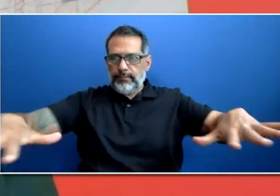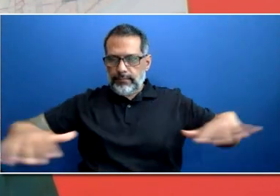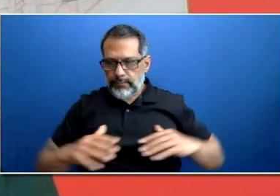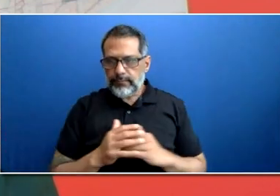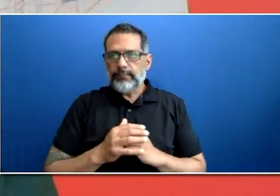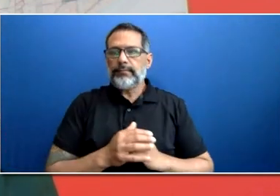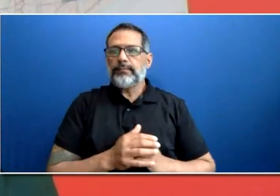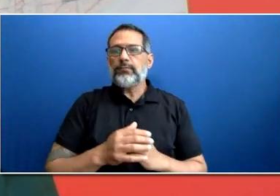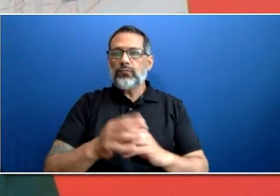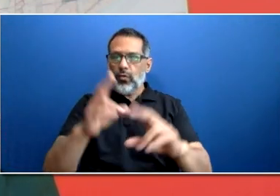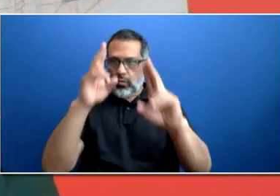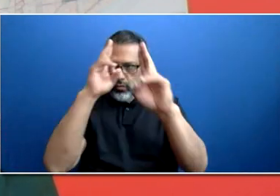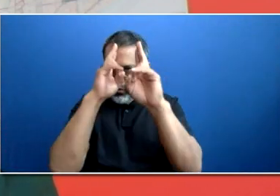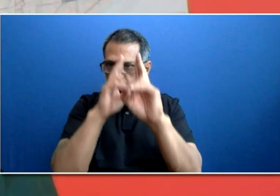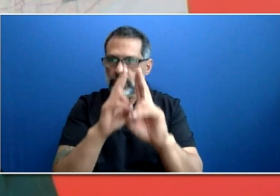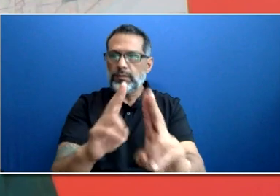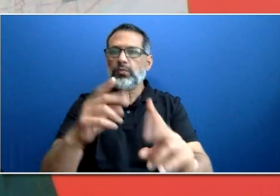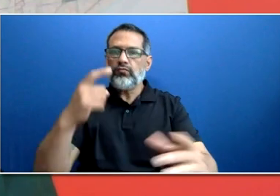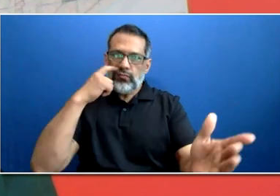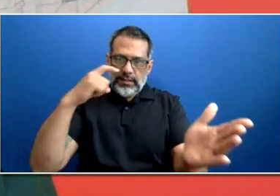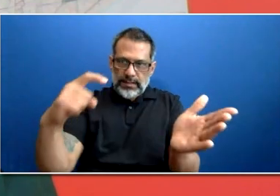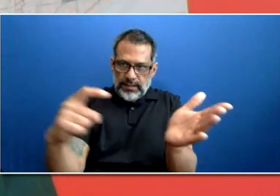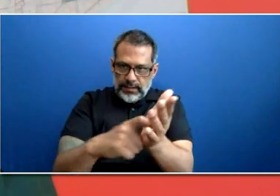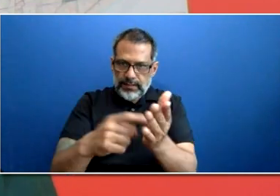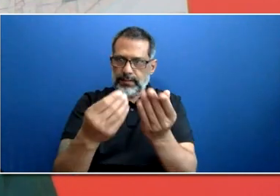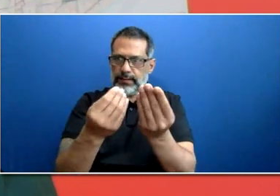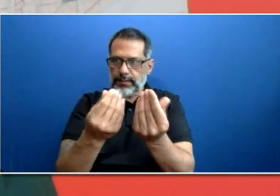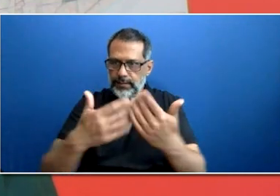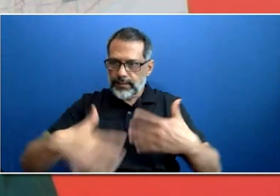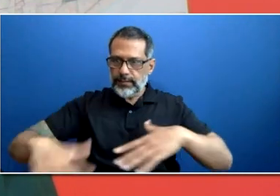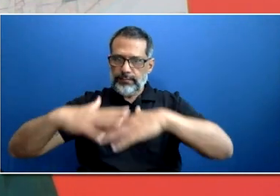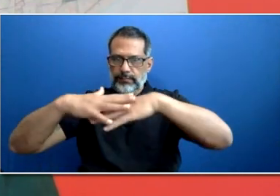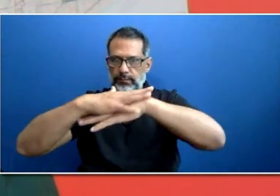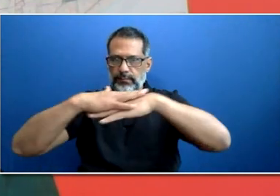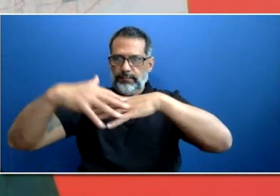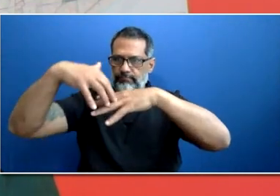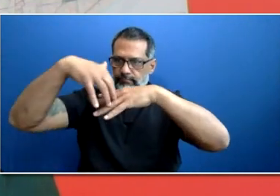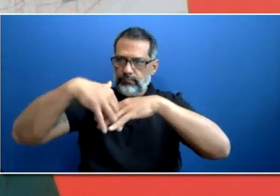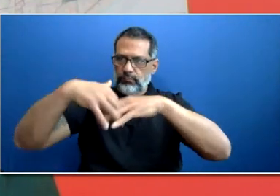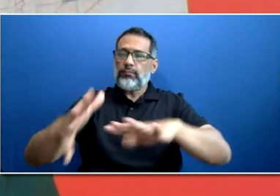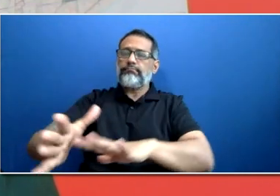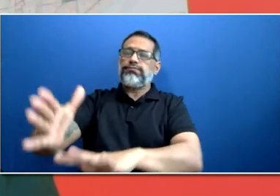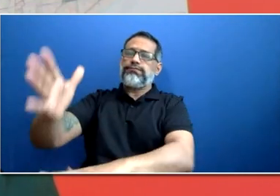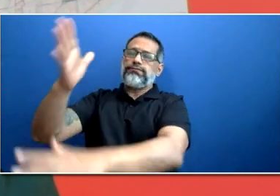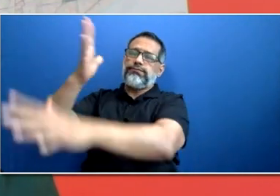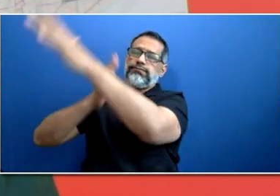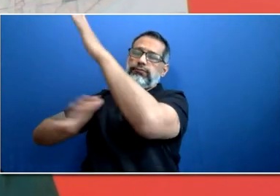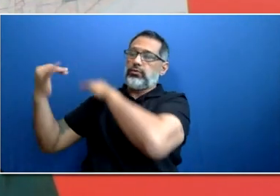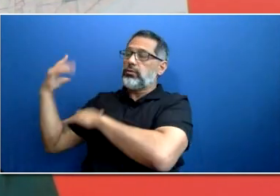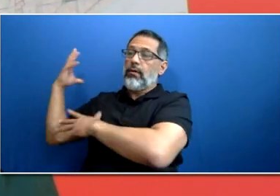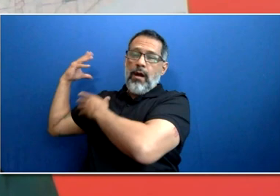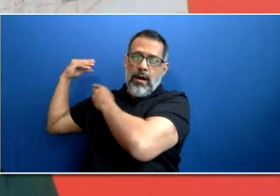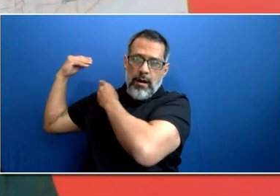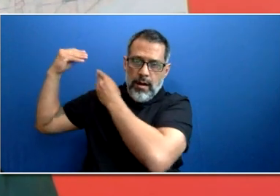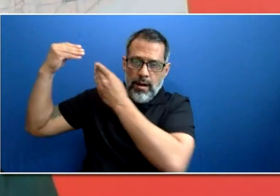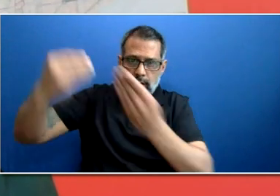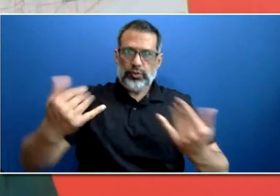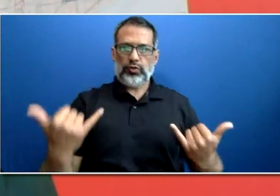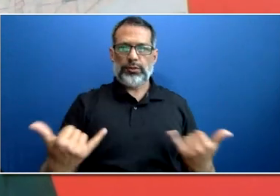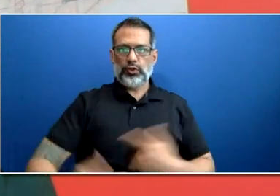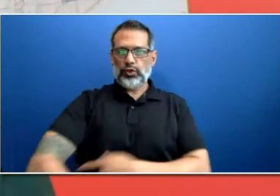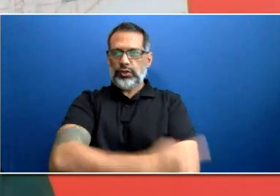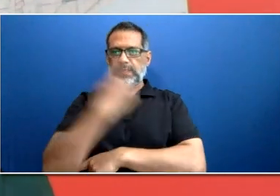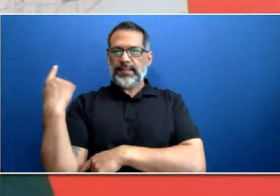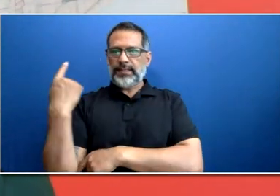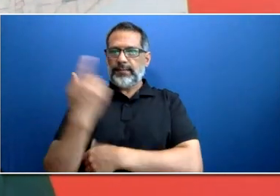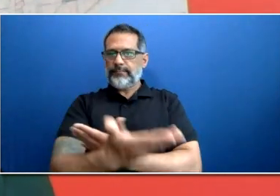presence of Indigenous peoples past and present. So, let's take a moment to acknowledge that the land we are meeting